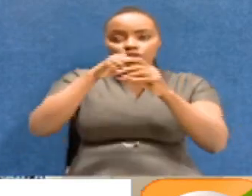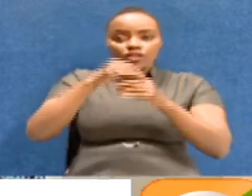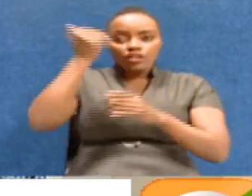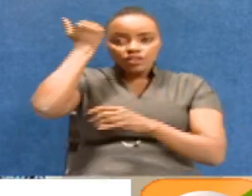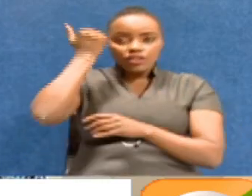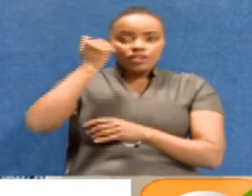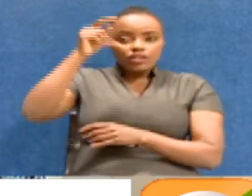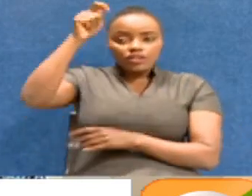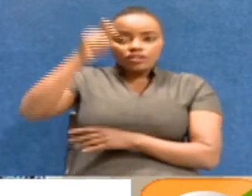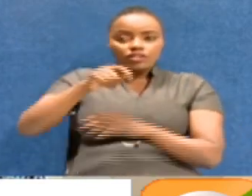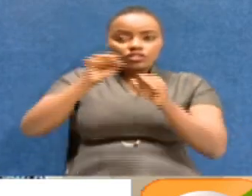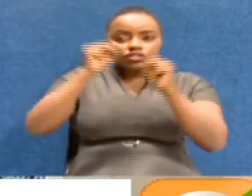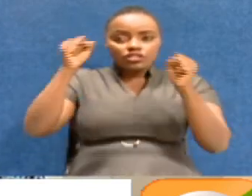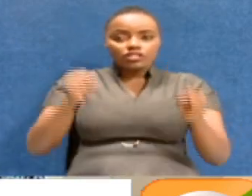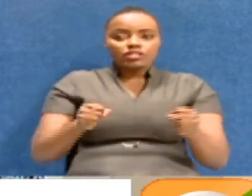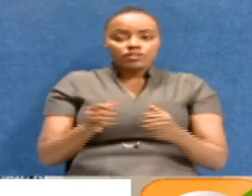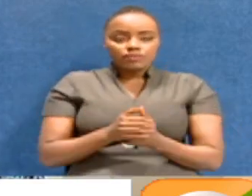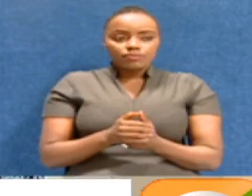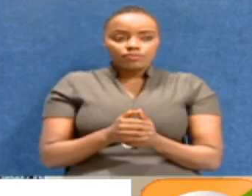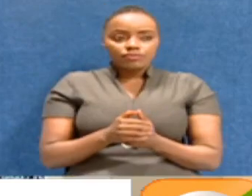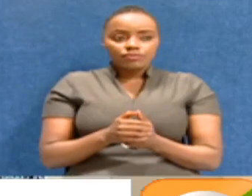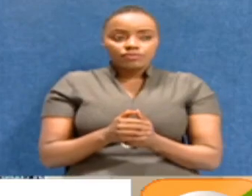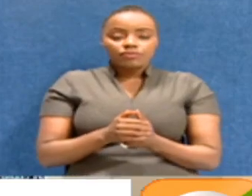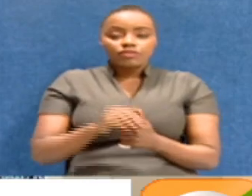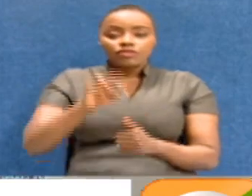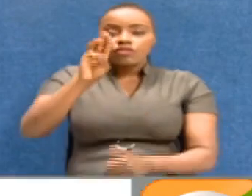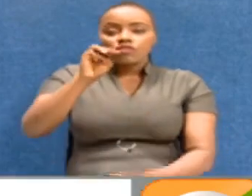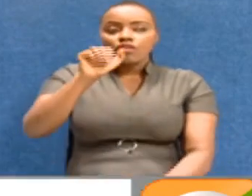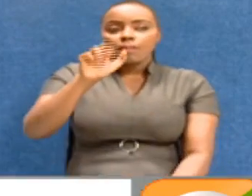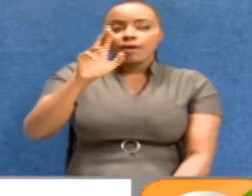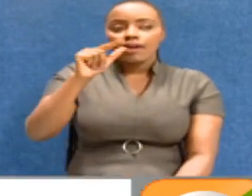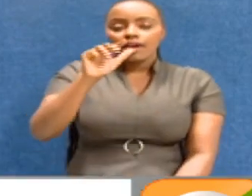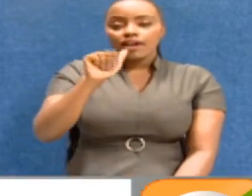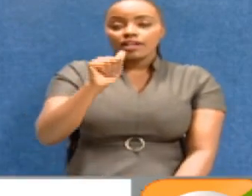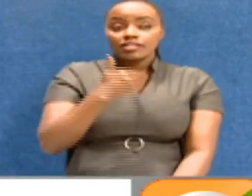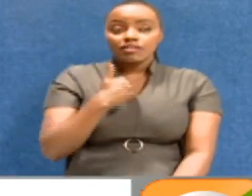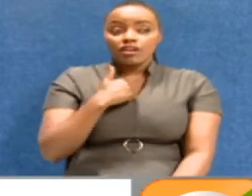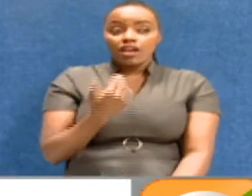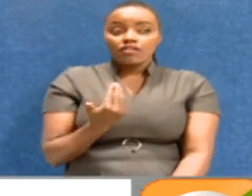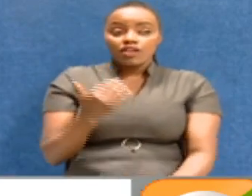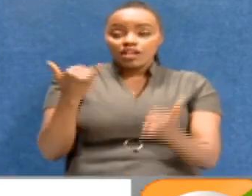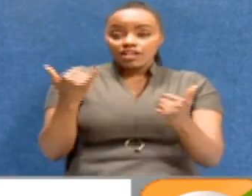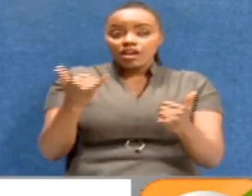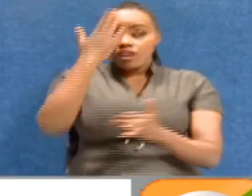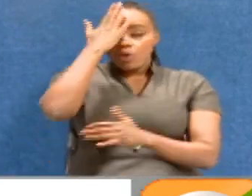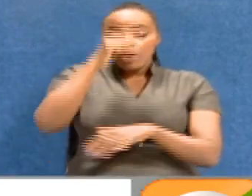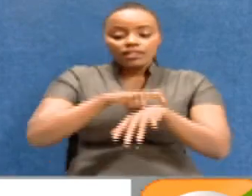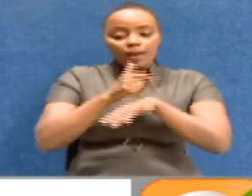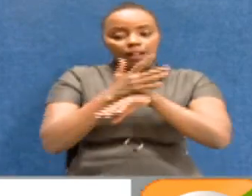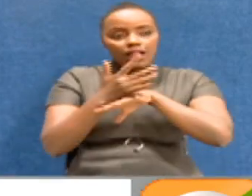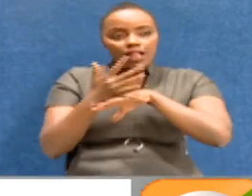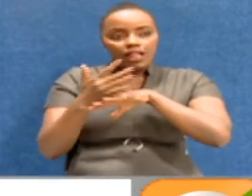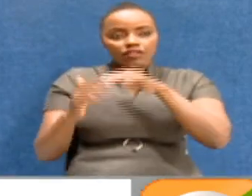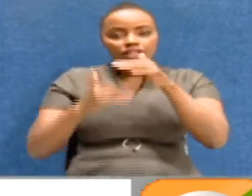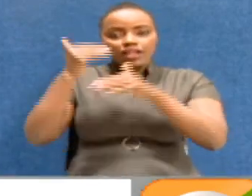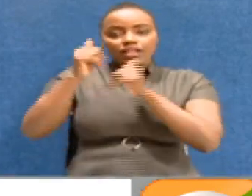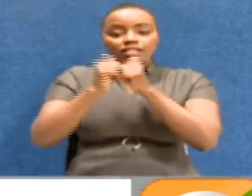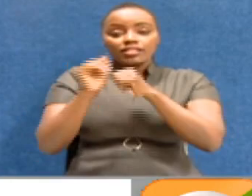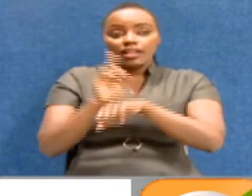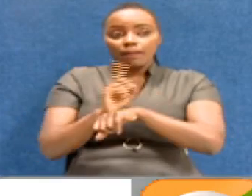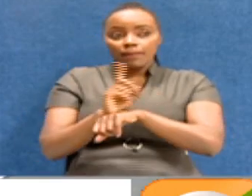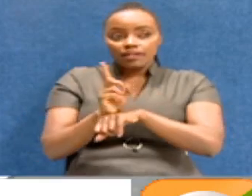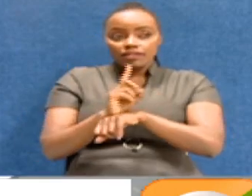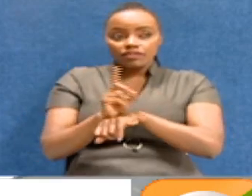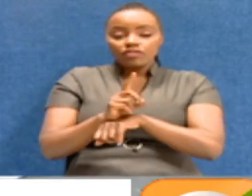judiciary system. All right. Yeah. So, that's for Maraga. Now, let's have some foresight because we're running out of time in the next 10 minutes.